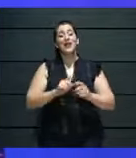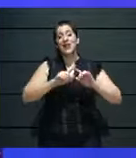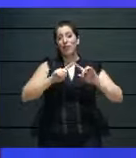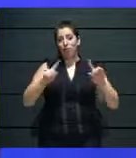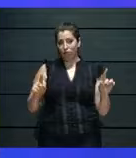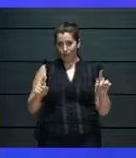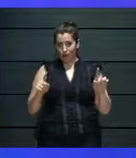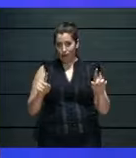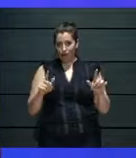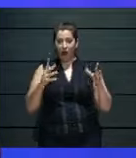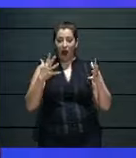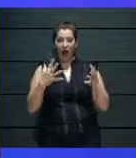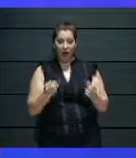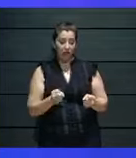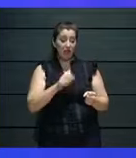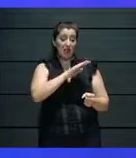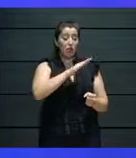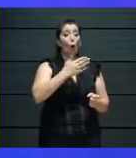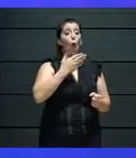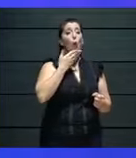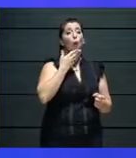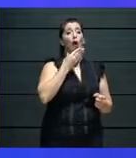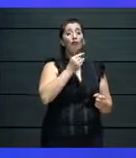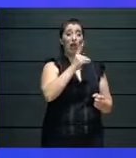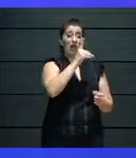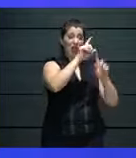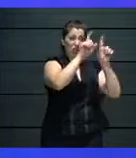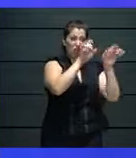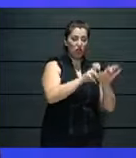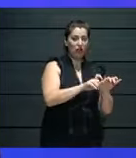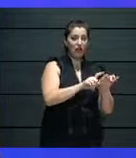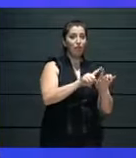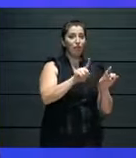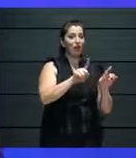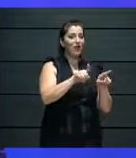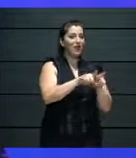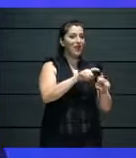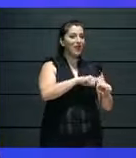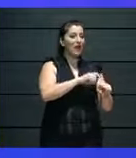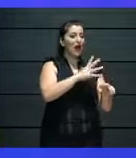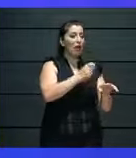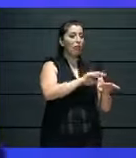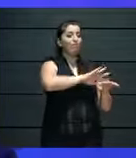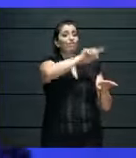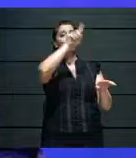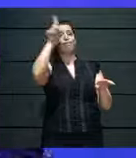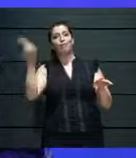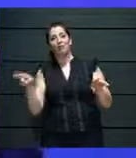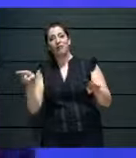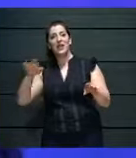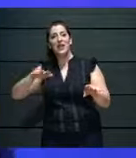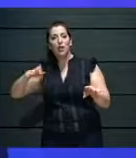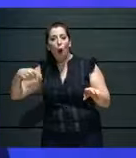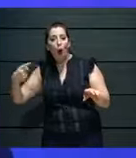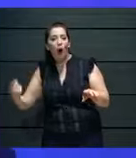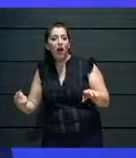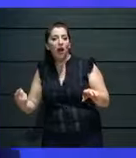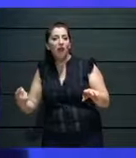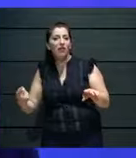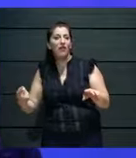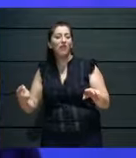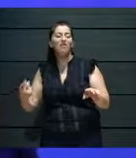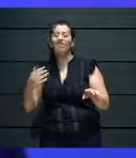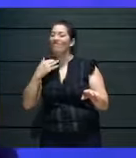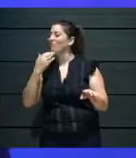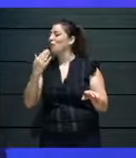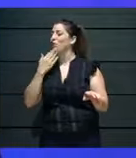it can't replace theatre going. It can't replace, you know, the feeling